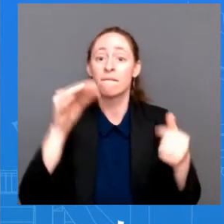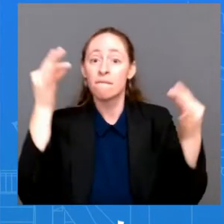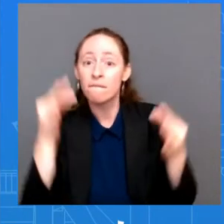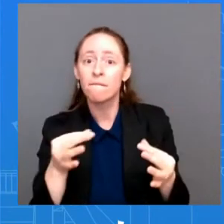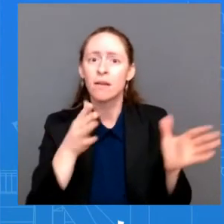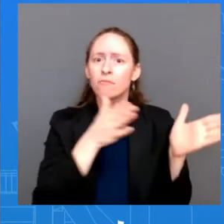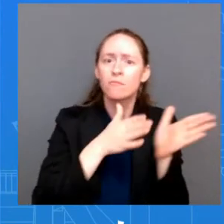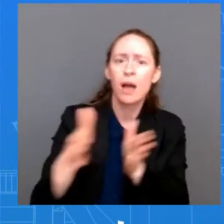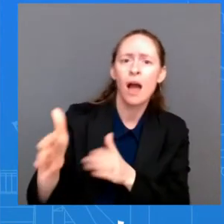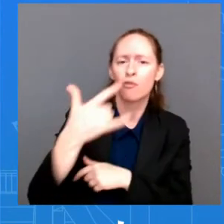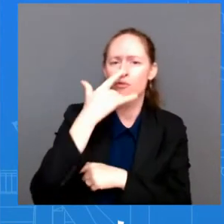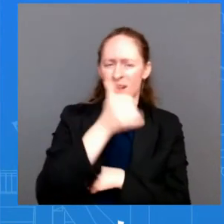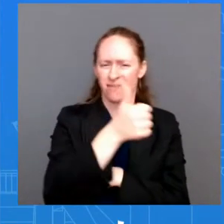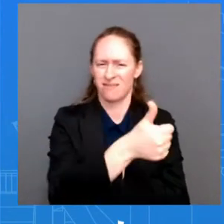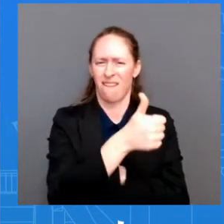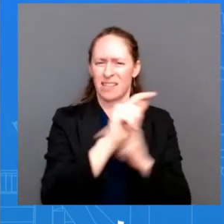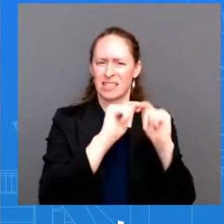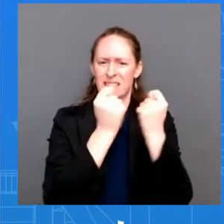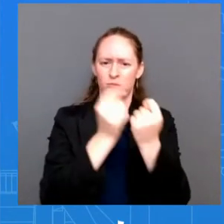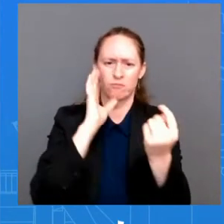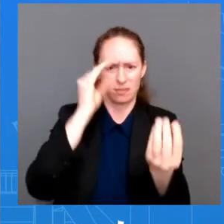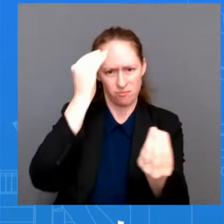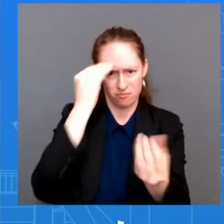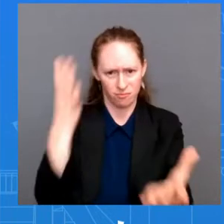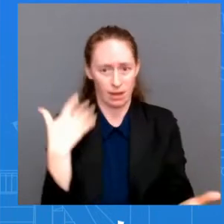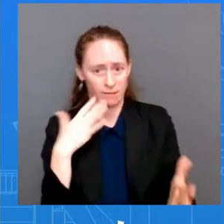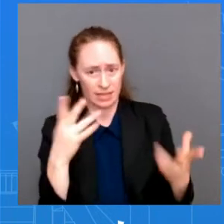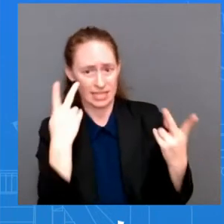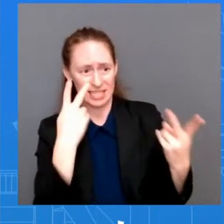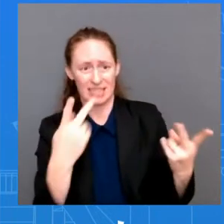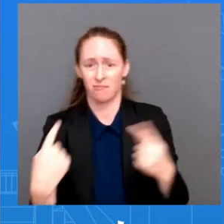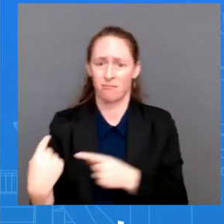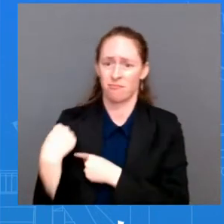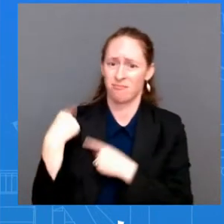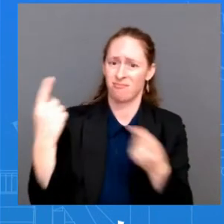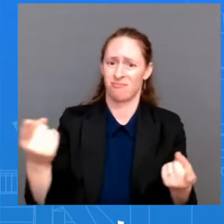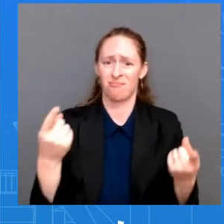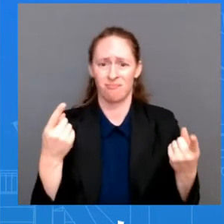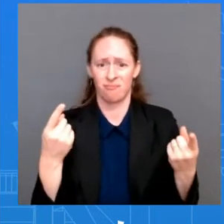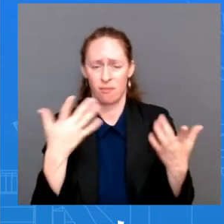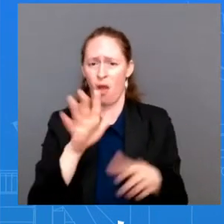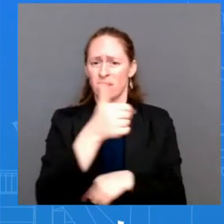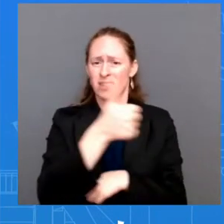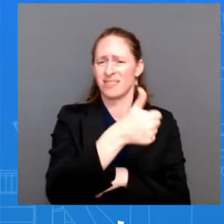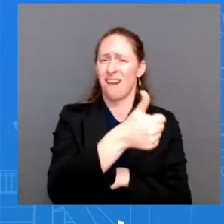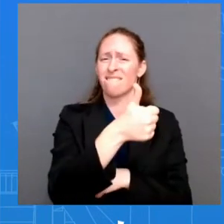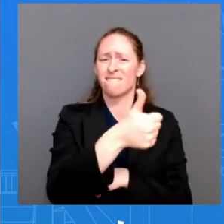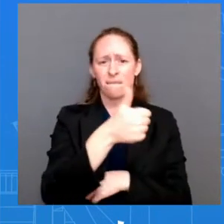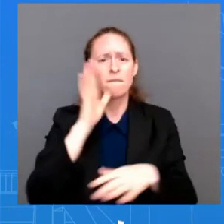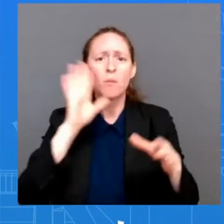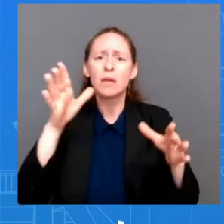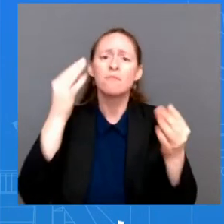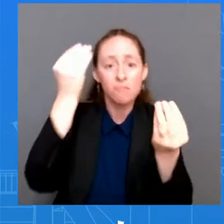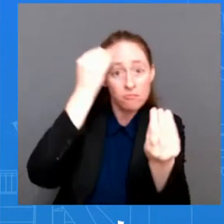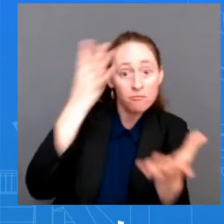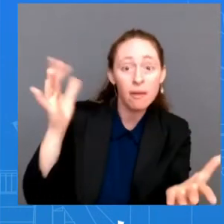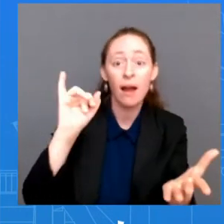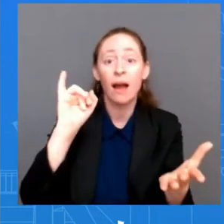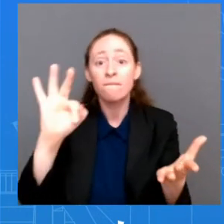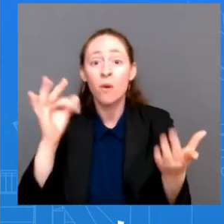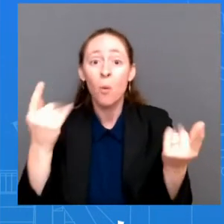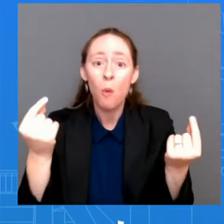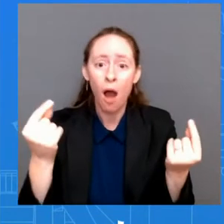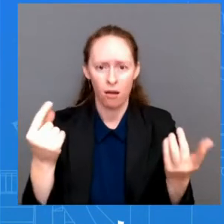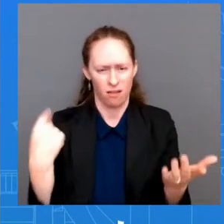clear from the very beginning that she will make her own decisions and that Congress is an independent branch of government. Our Constitution